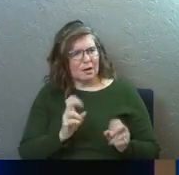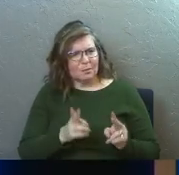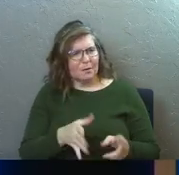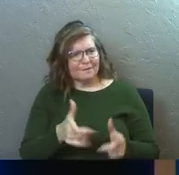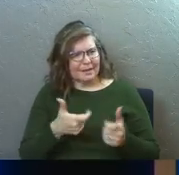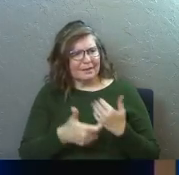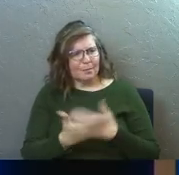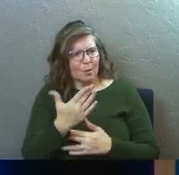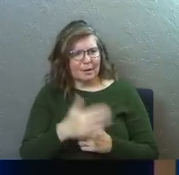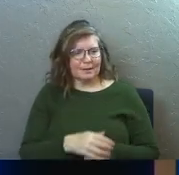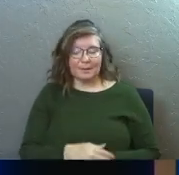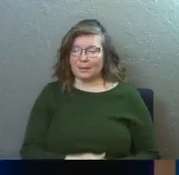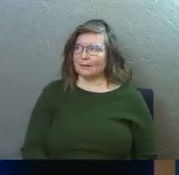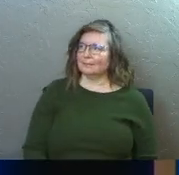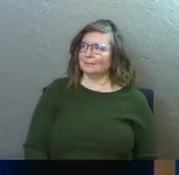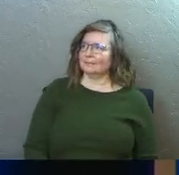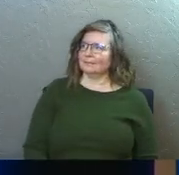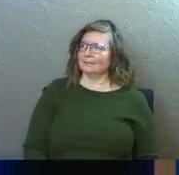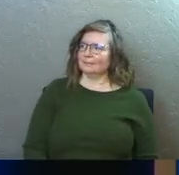move fast this morning. And I was like,